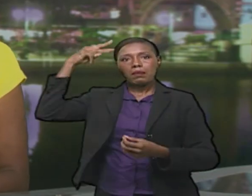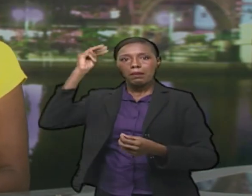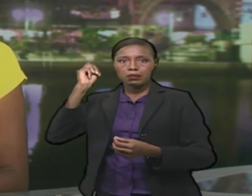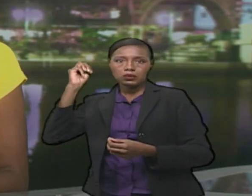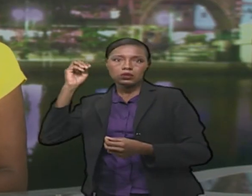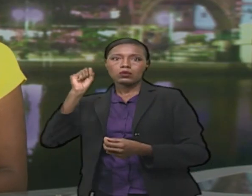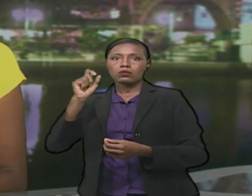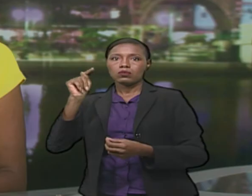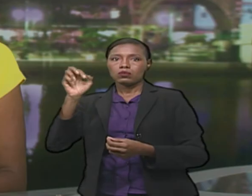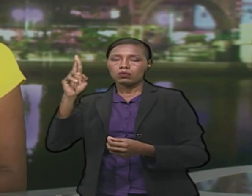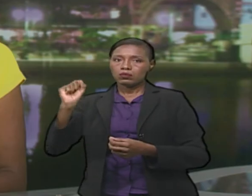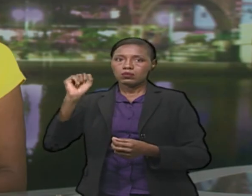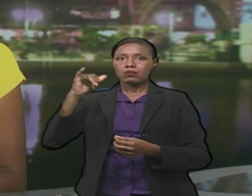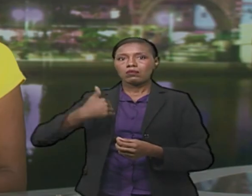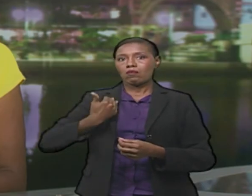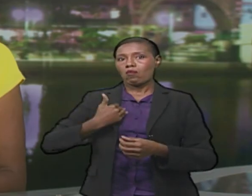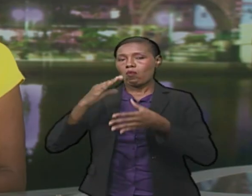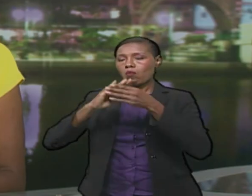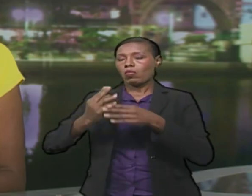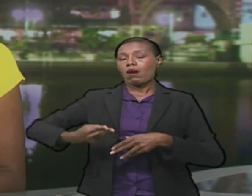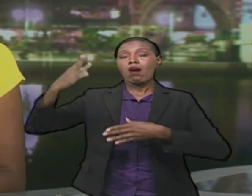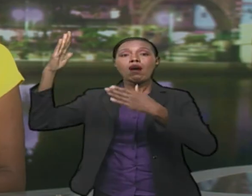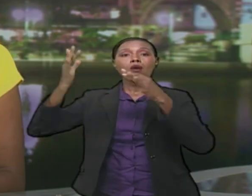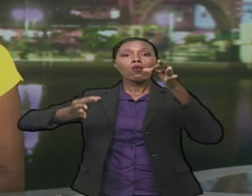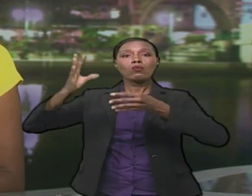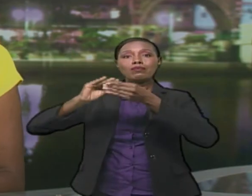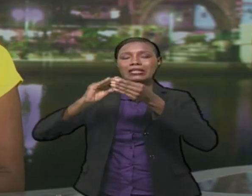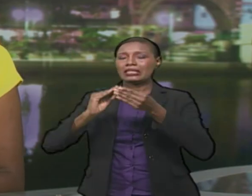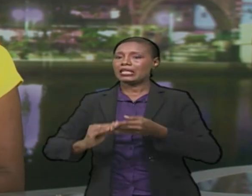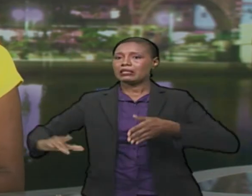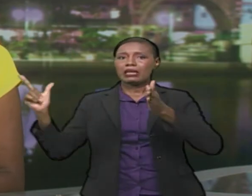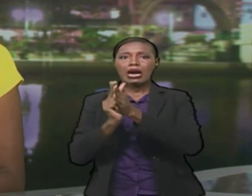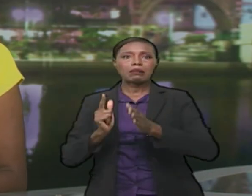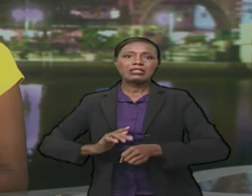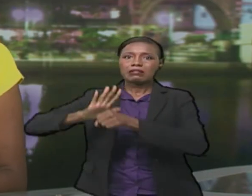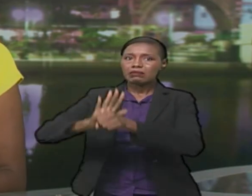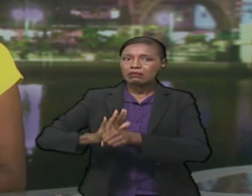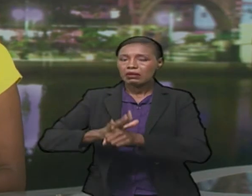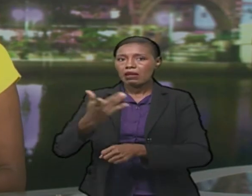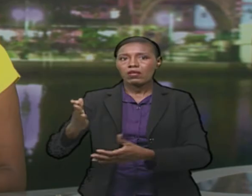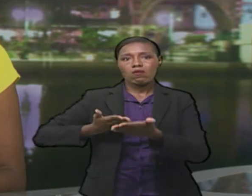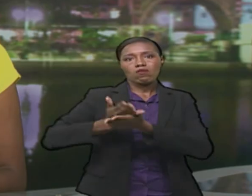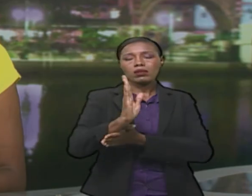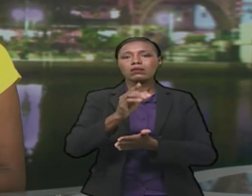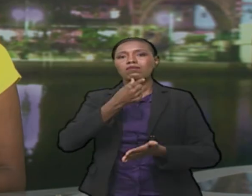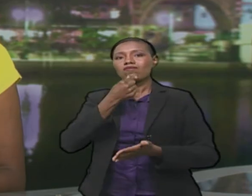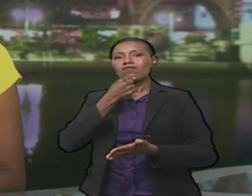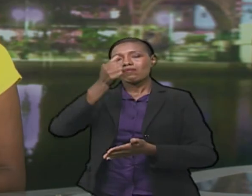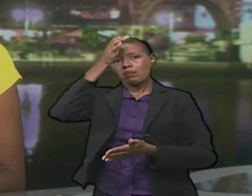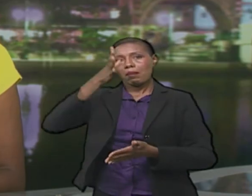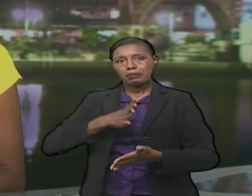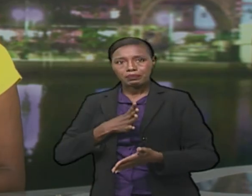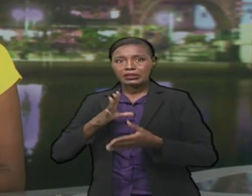The High Court ruled it unconstitutional to impede on the rights of homosexual men, a challenge that was brought against the